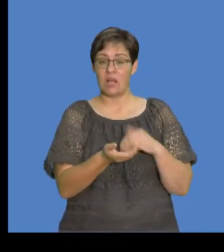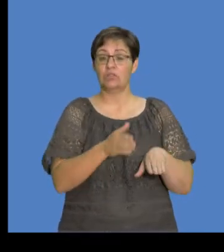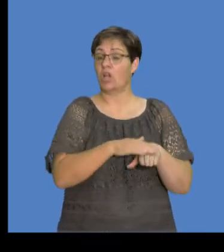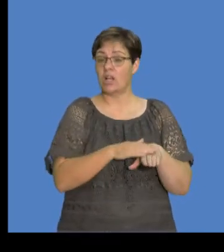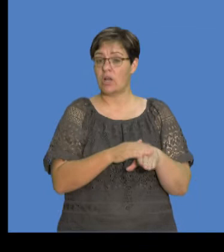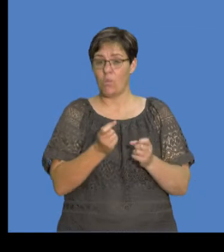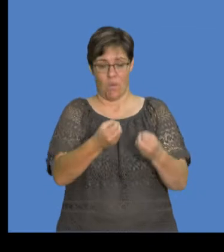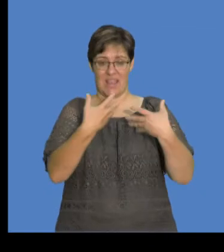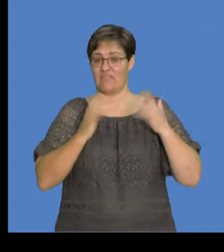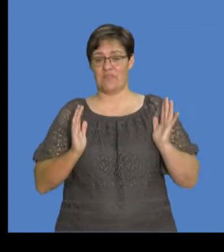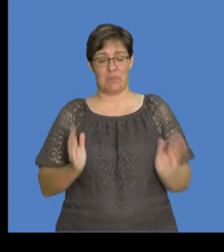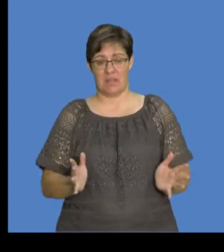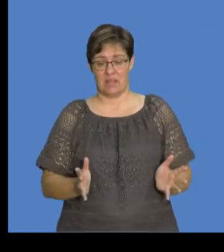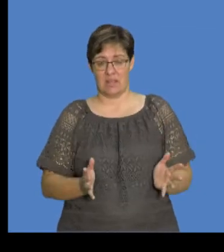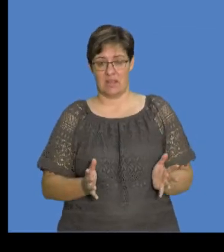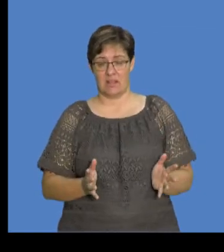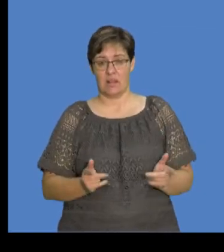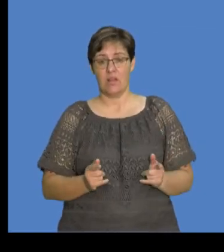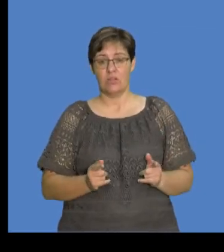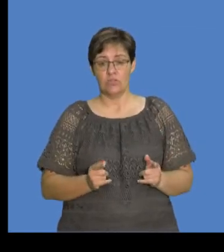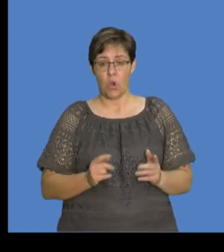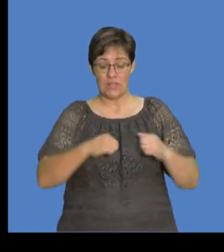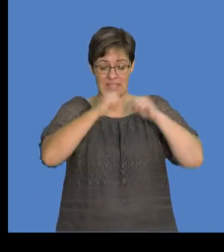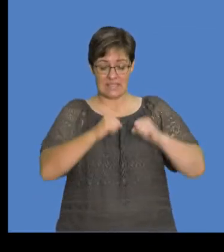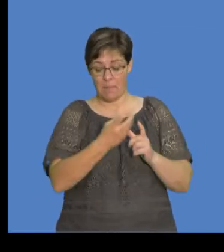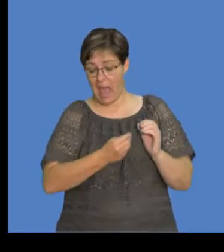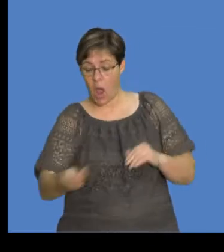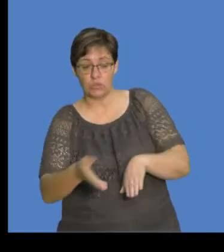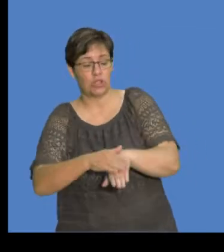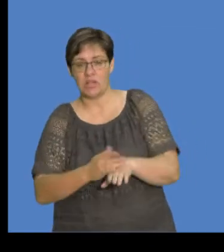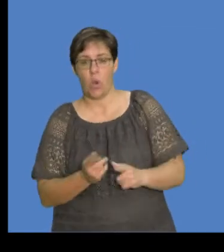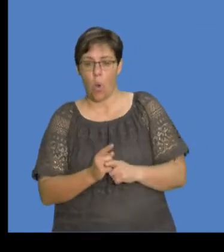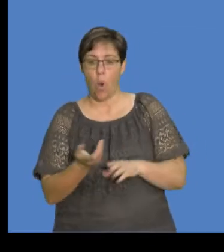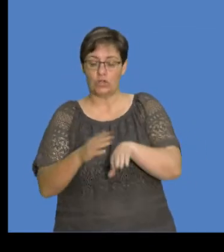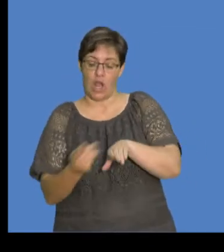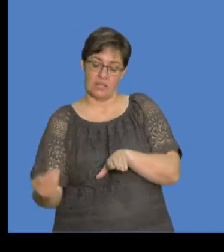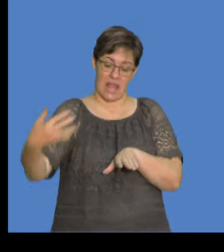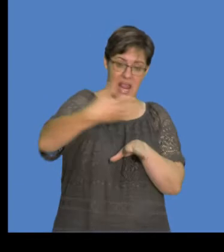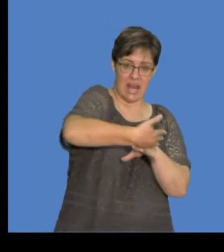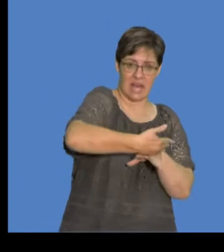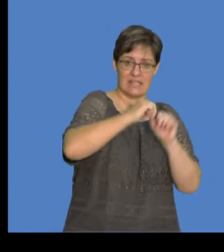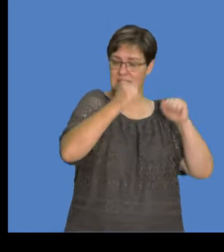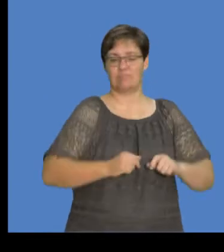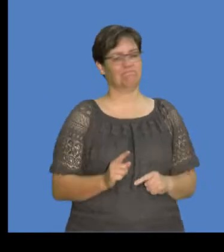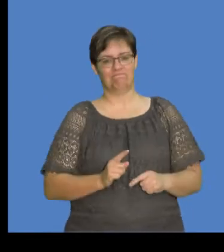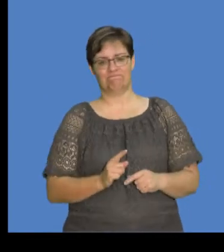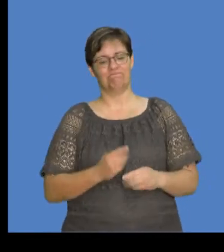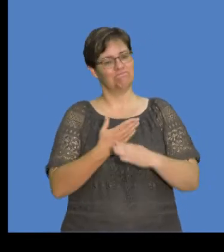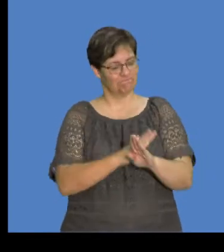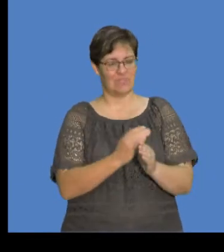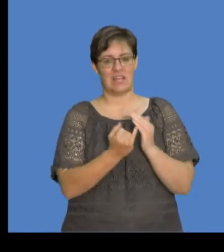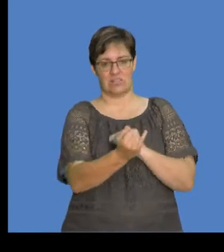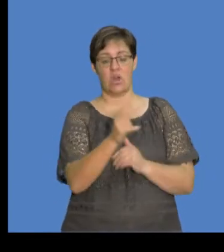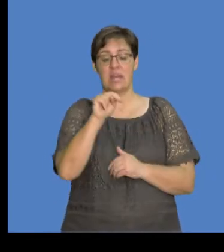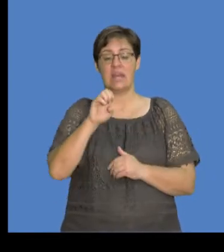only charge is what we've been given. So there won't be charge going out of that system or charge coming into the system. Hence, we'll